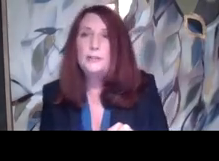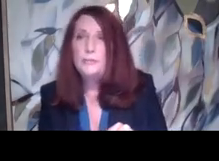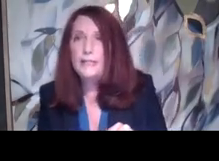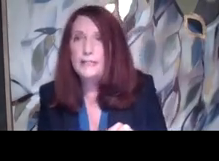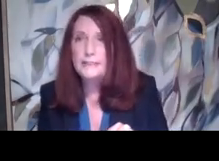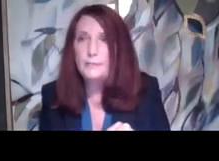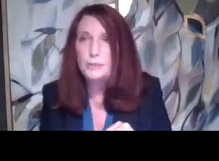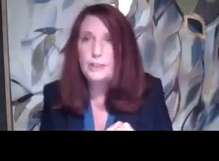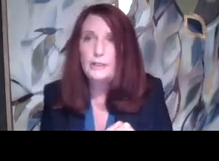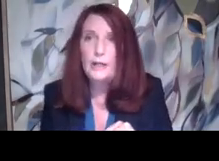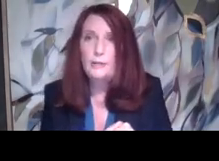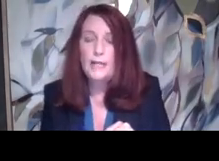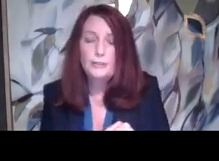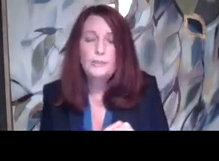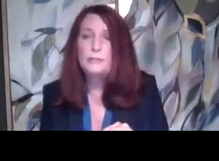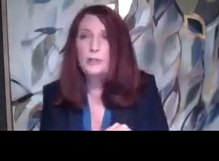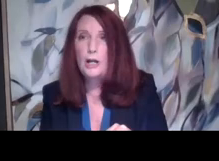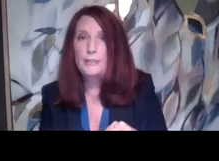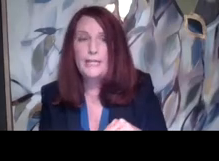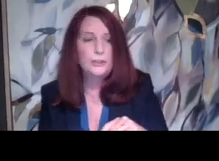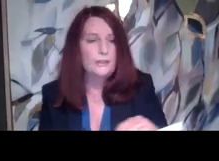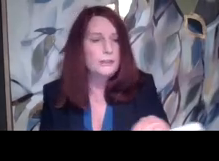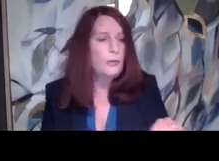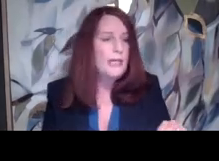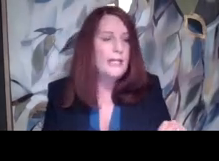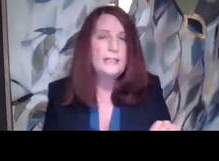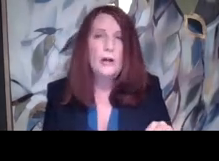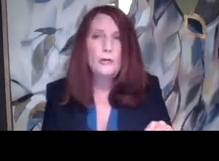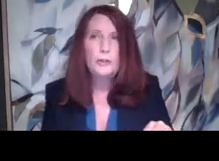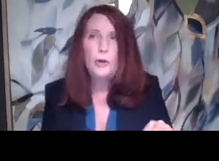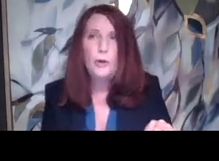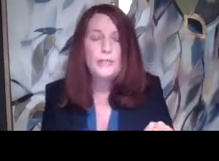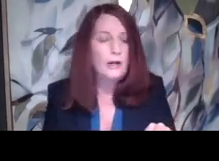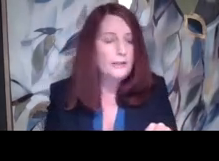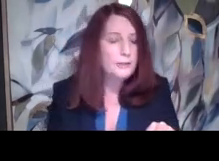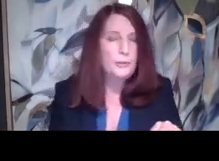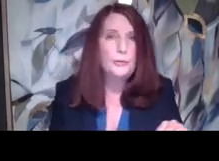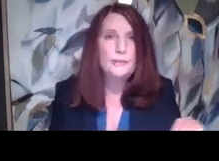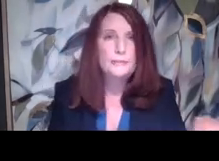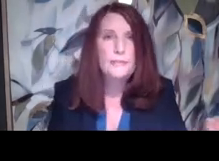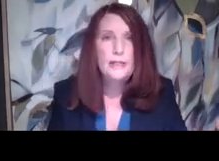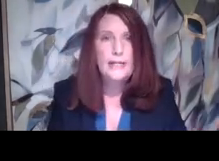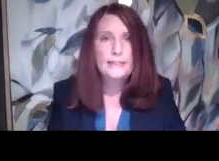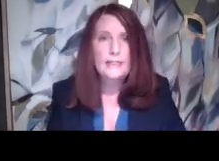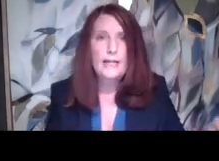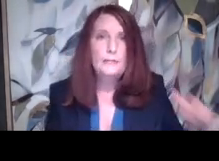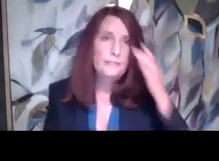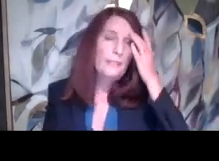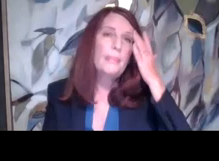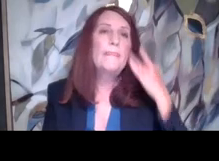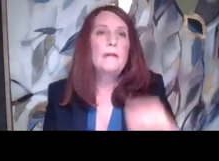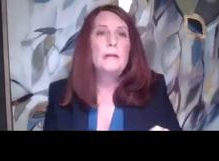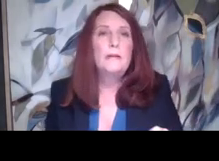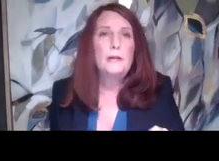had to make an exception, um, as a reasonable accommodation. So it can also go beyond schools. Next slide.